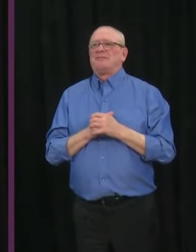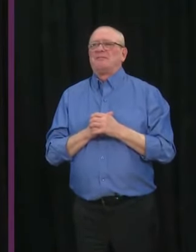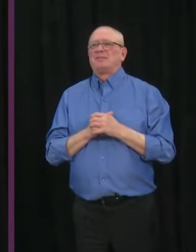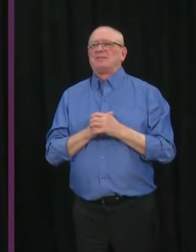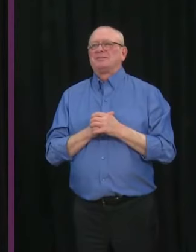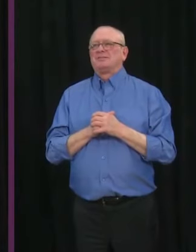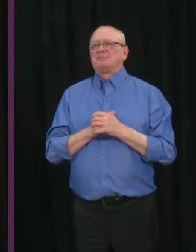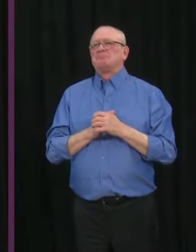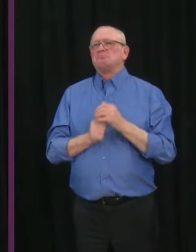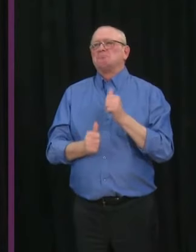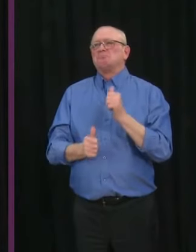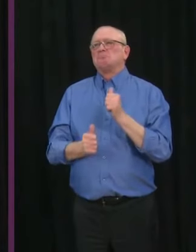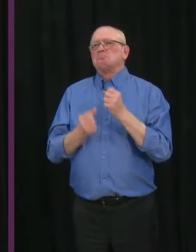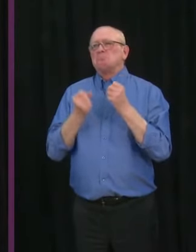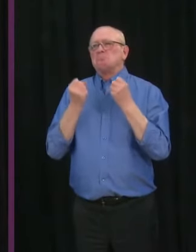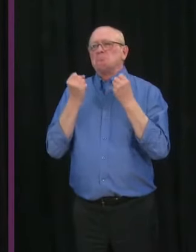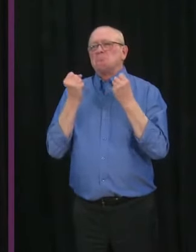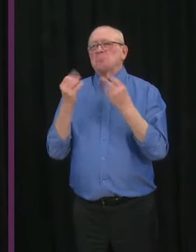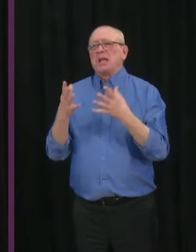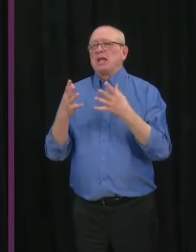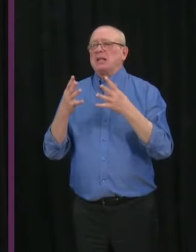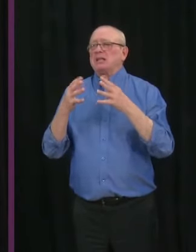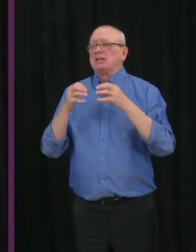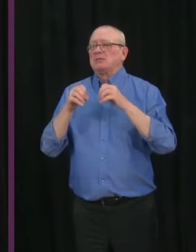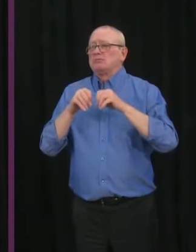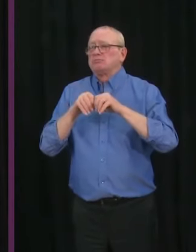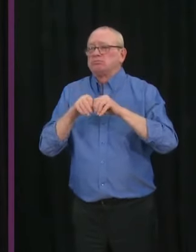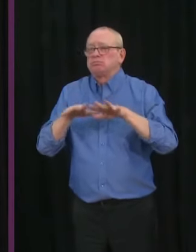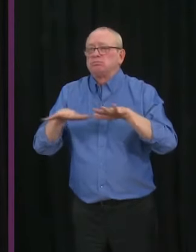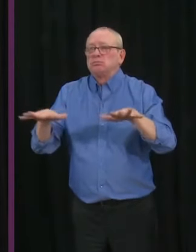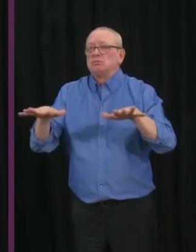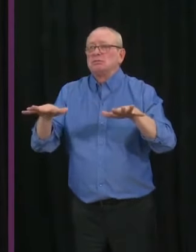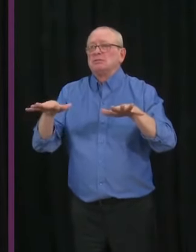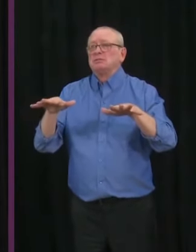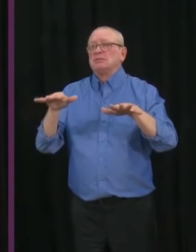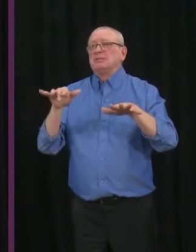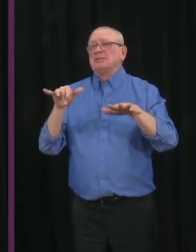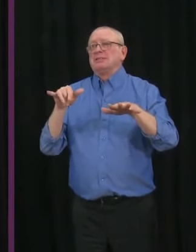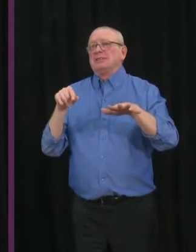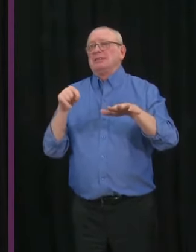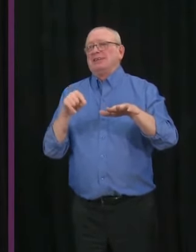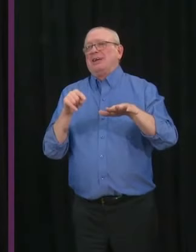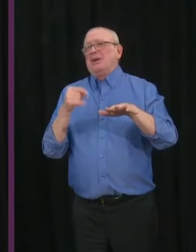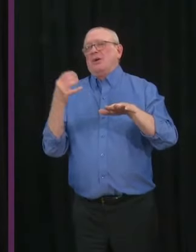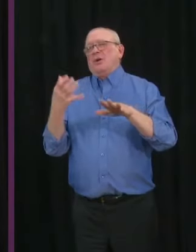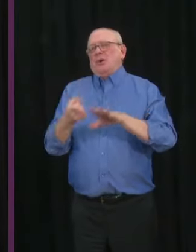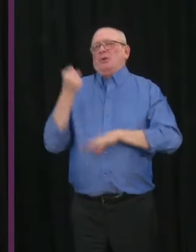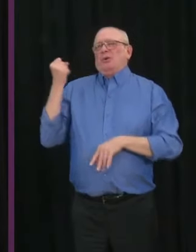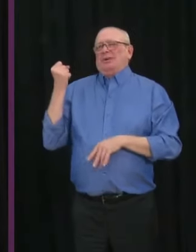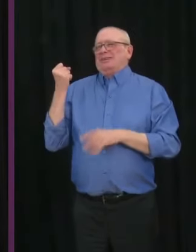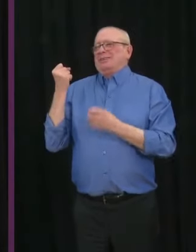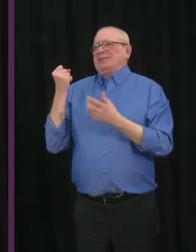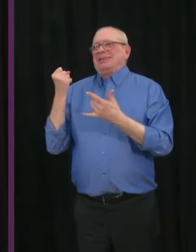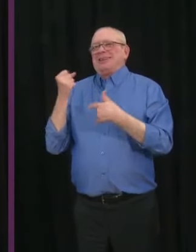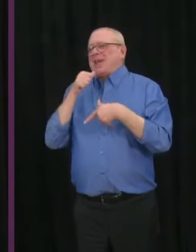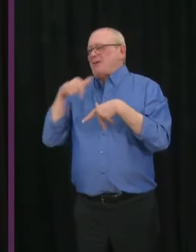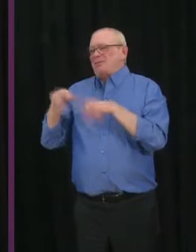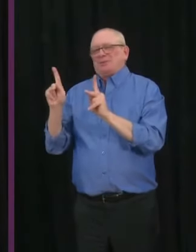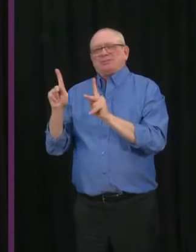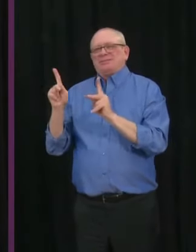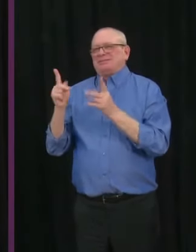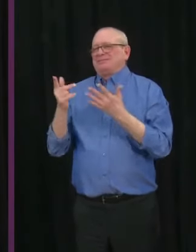of cases and new cases are things that do need to wait a little bit longer. So, with respect to the